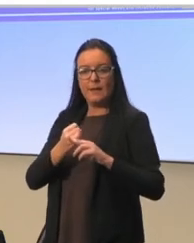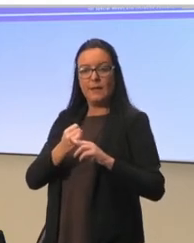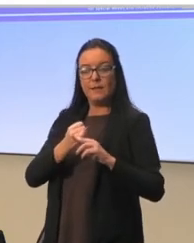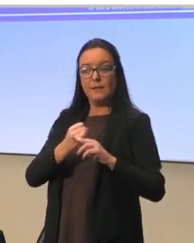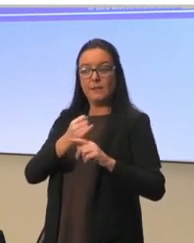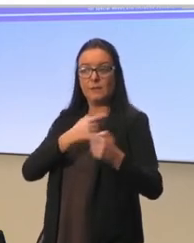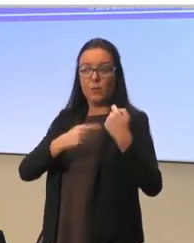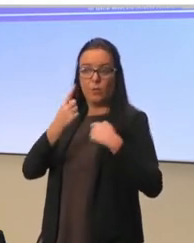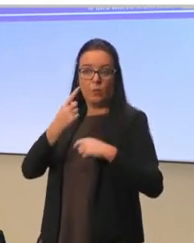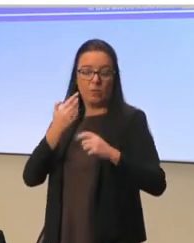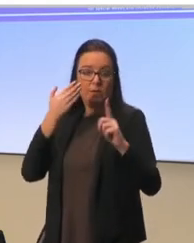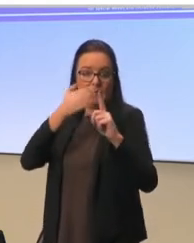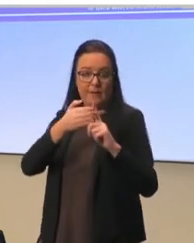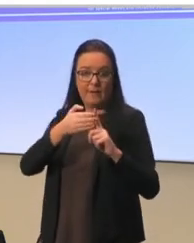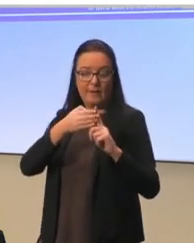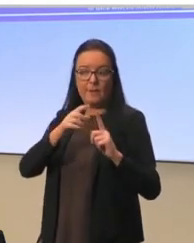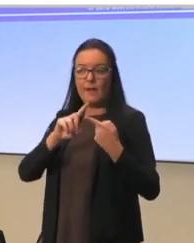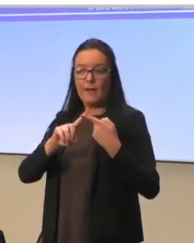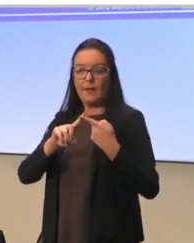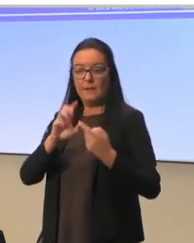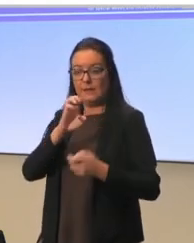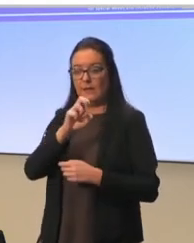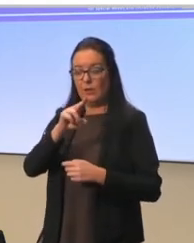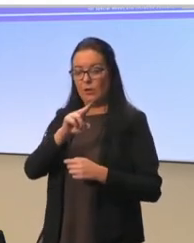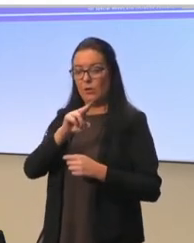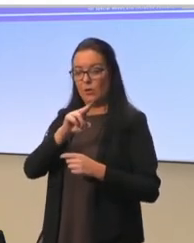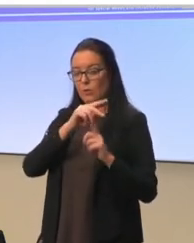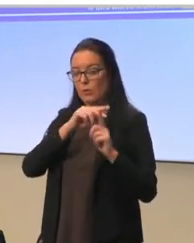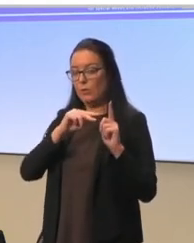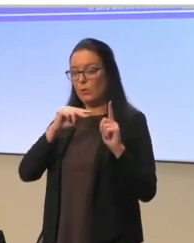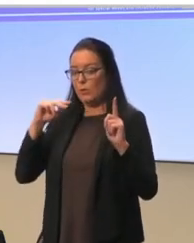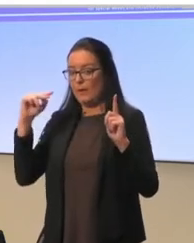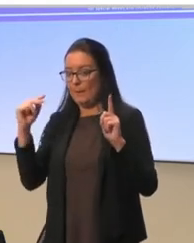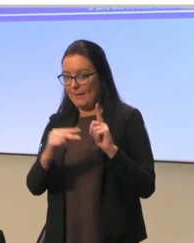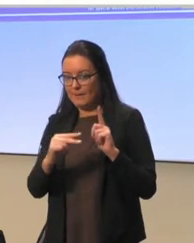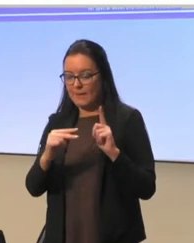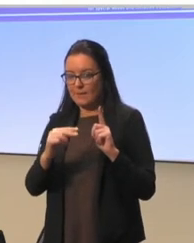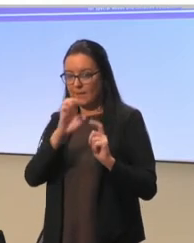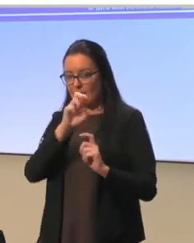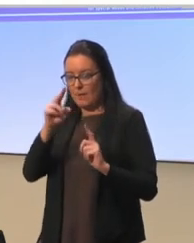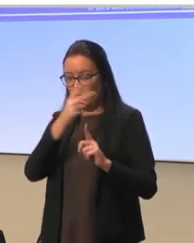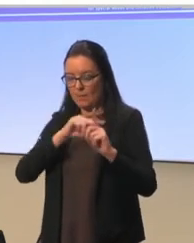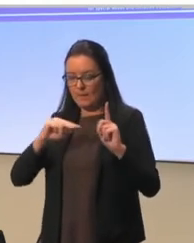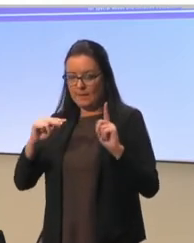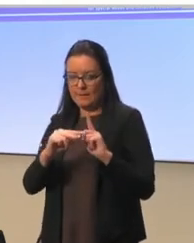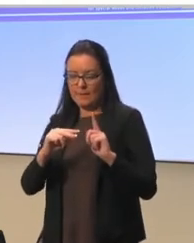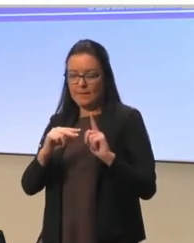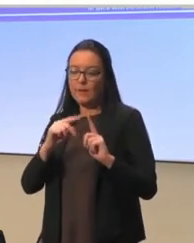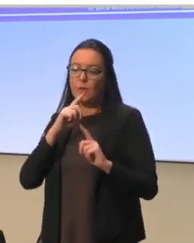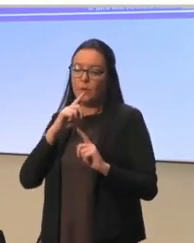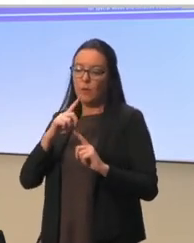this is maybe also adding in a European perspective here that we